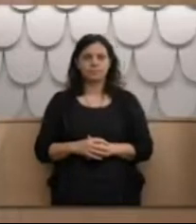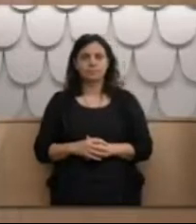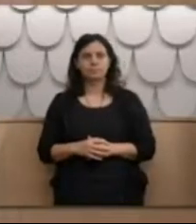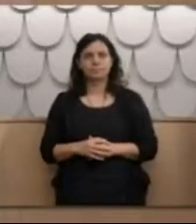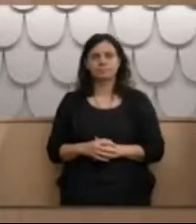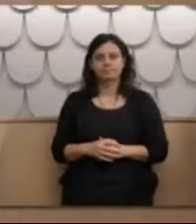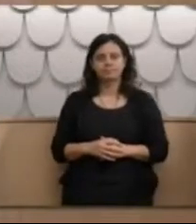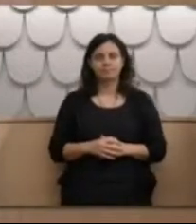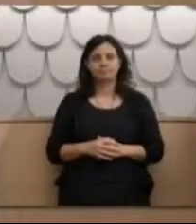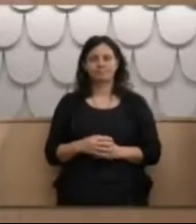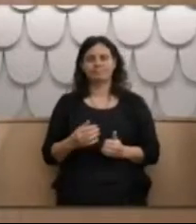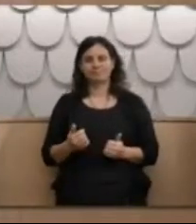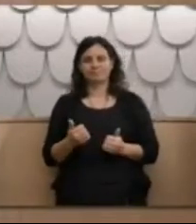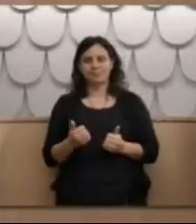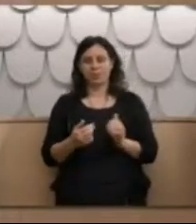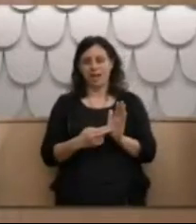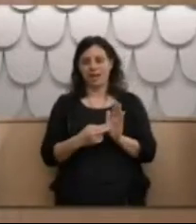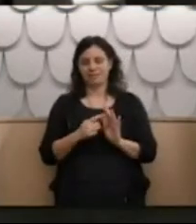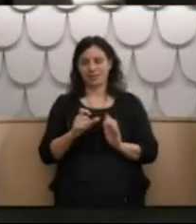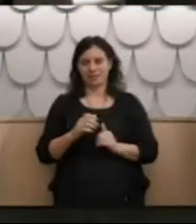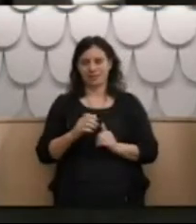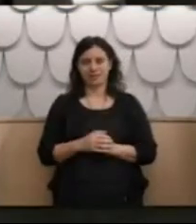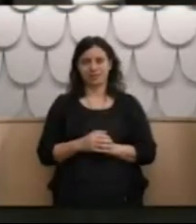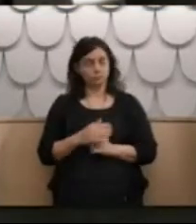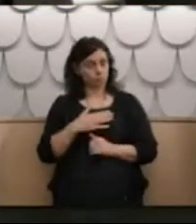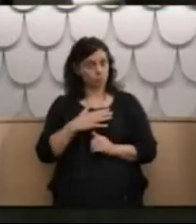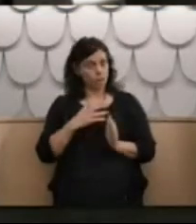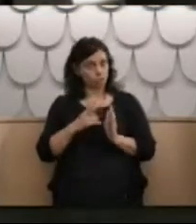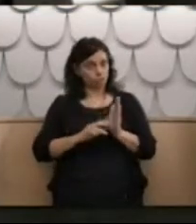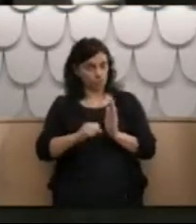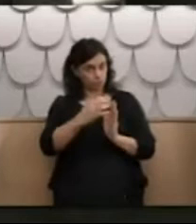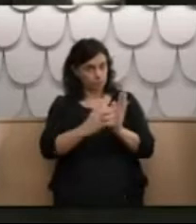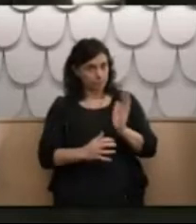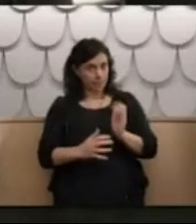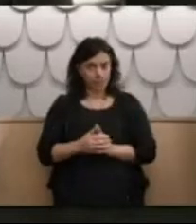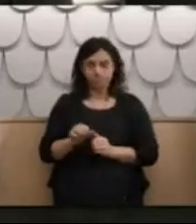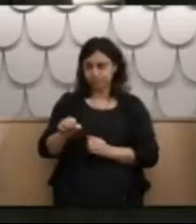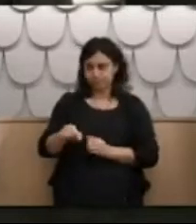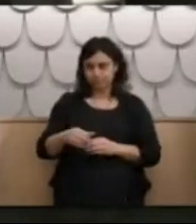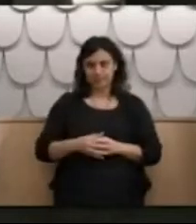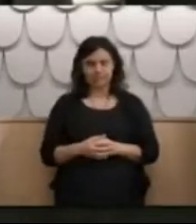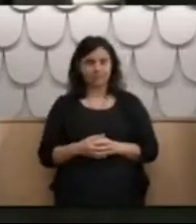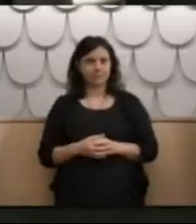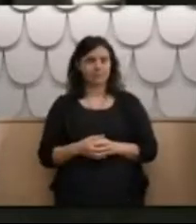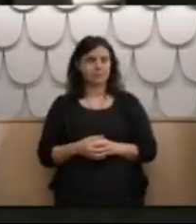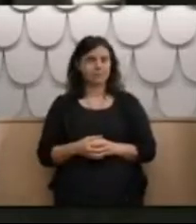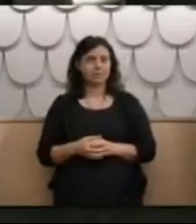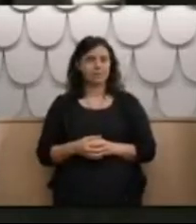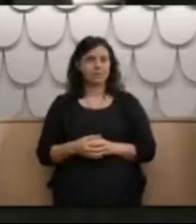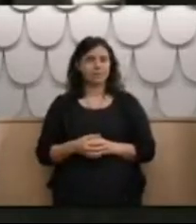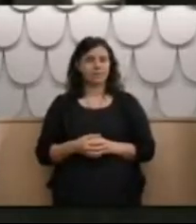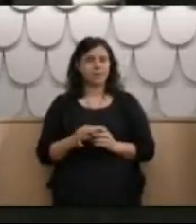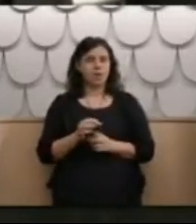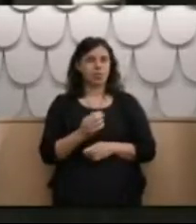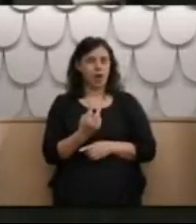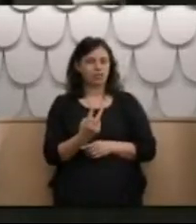Nick. You are going to read your statement, aren't you? So I am. So we will start at paragraph